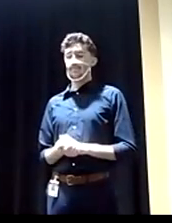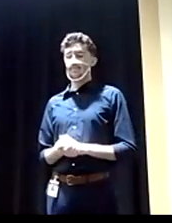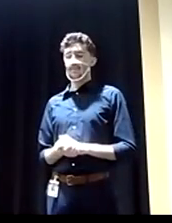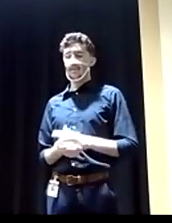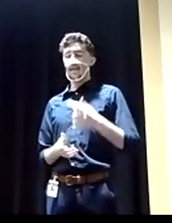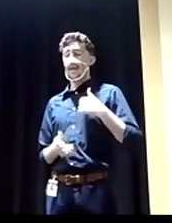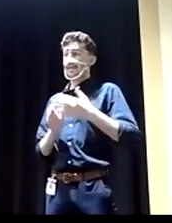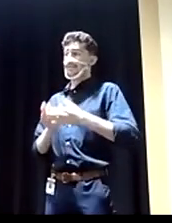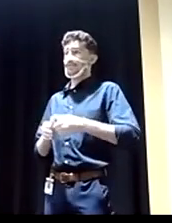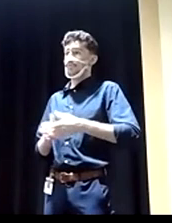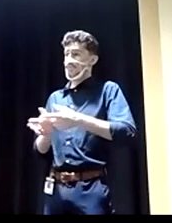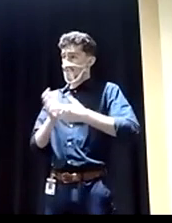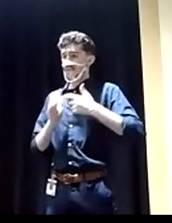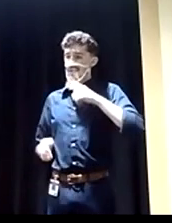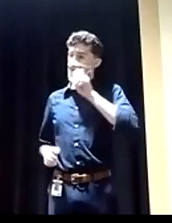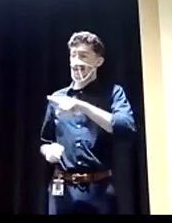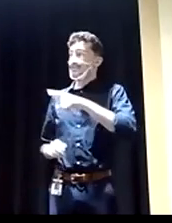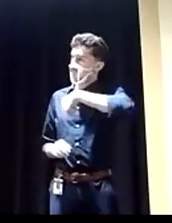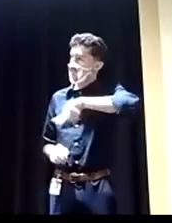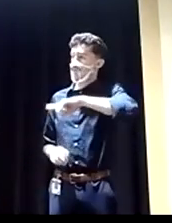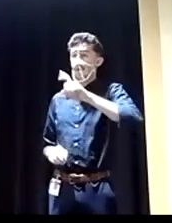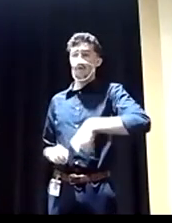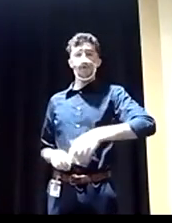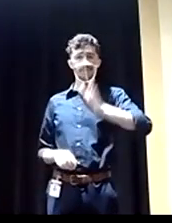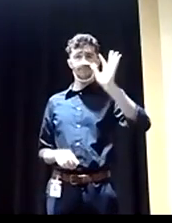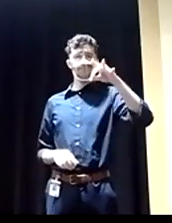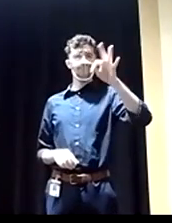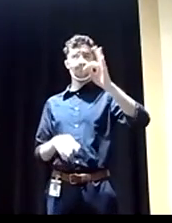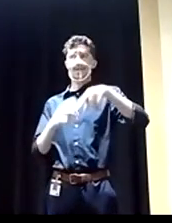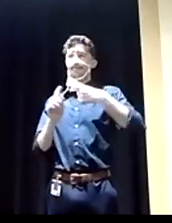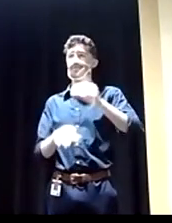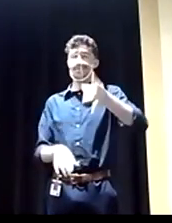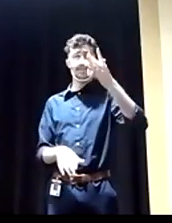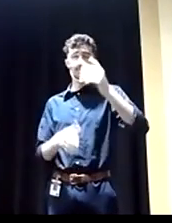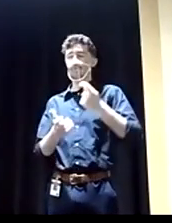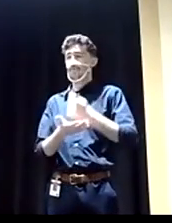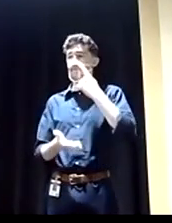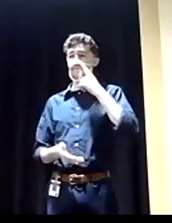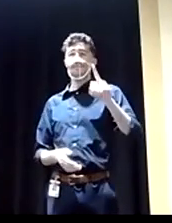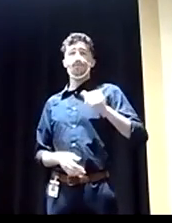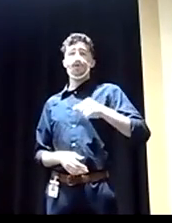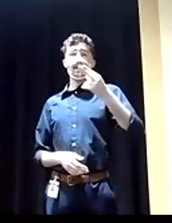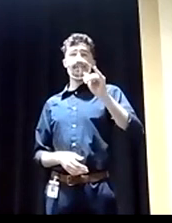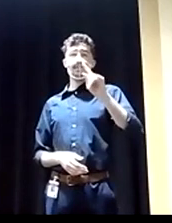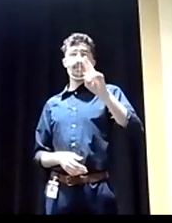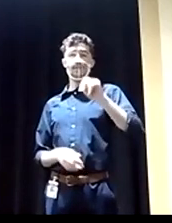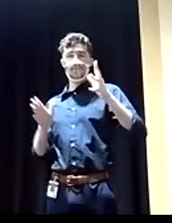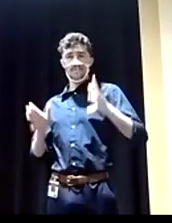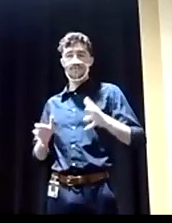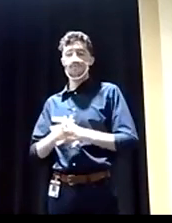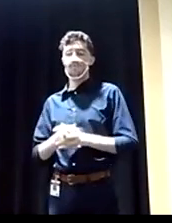of my colleagues here speak out about the deplorable treatment. So yes we need to make sure that our refugee policy is not